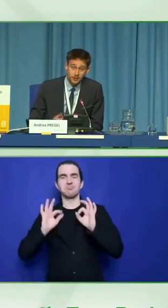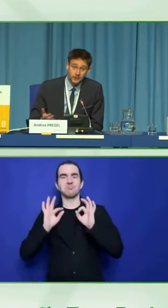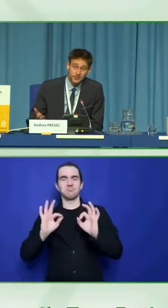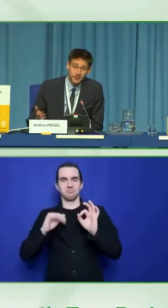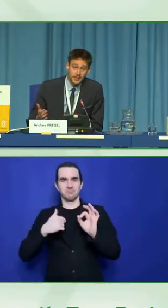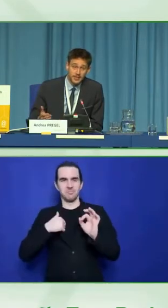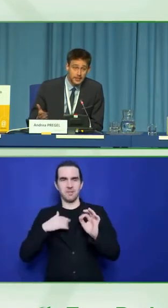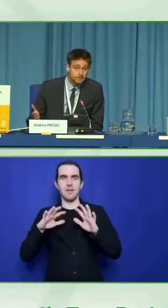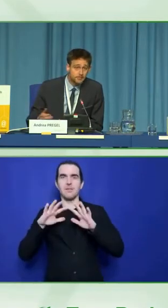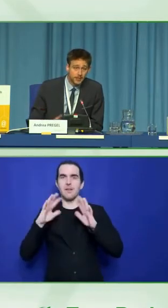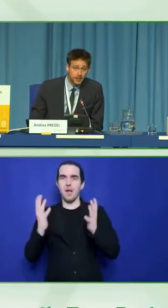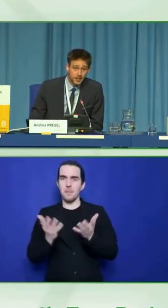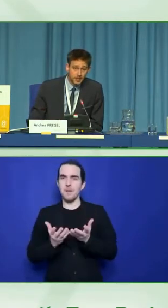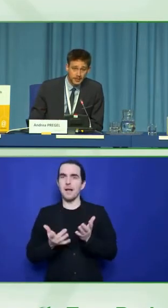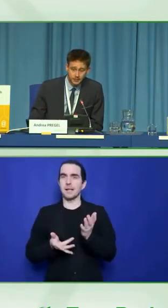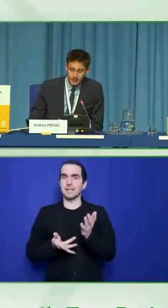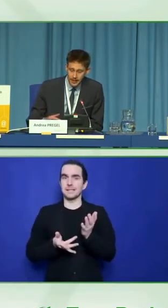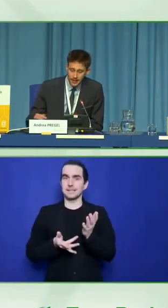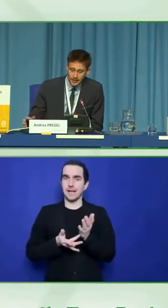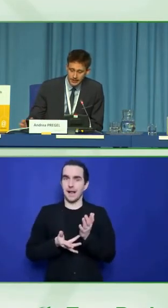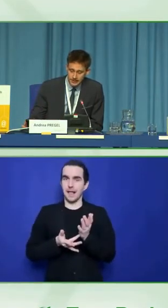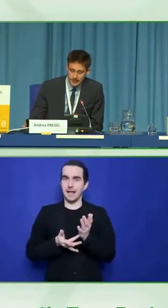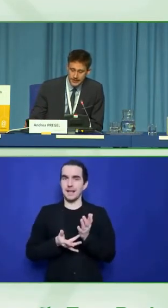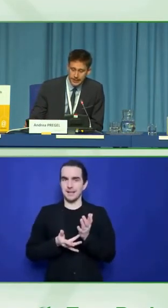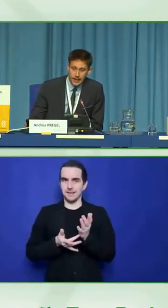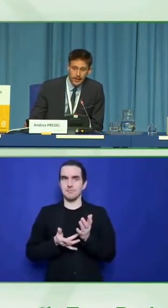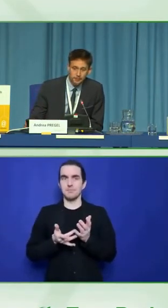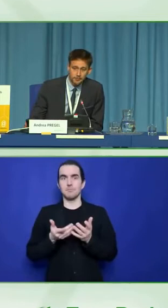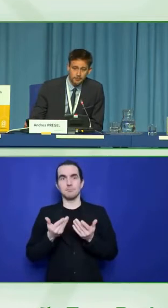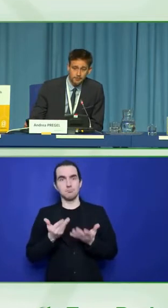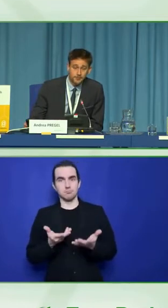my pronouns are he, him, and I am an ally.